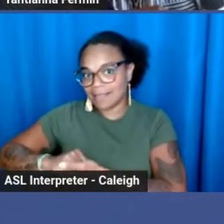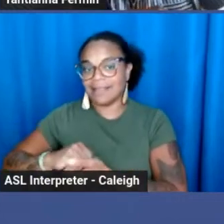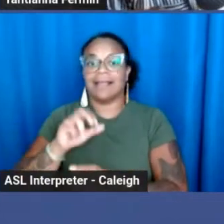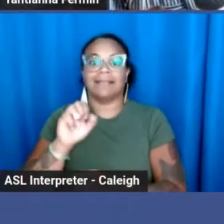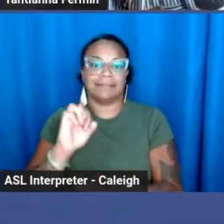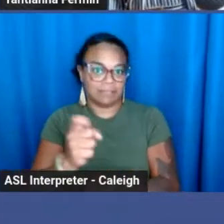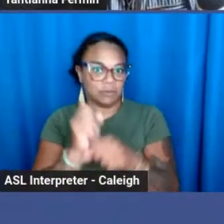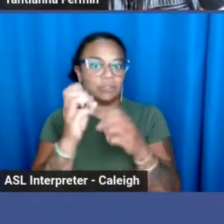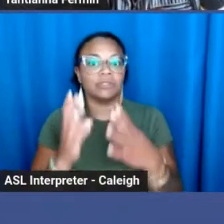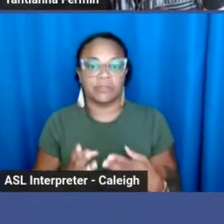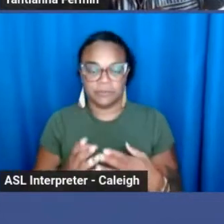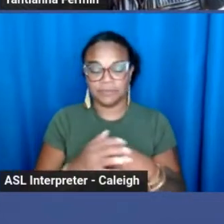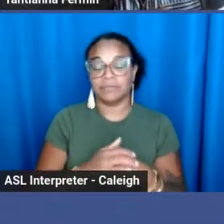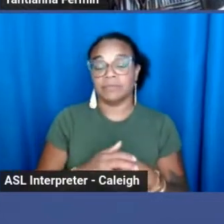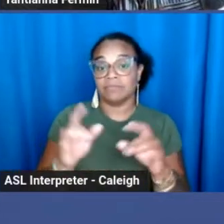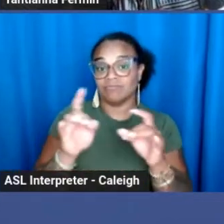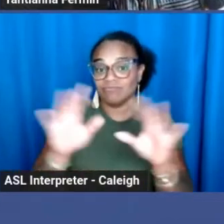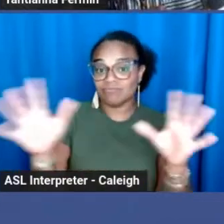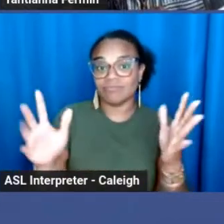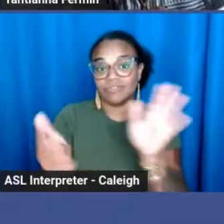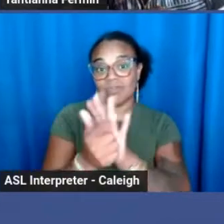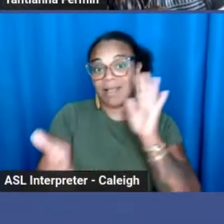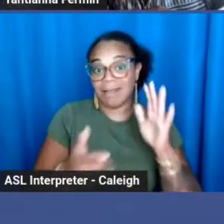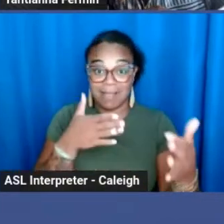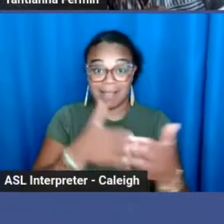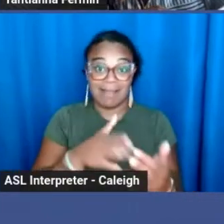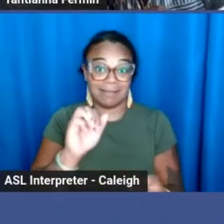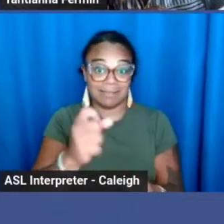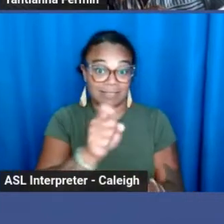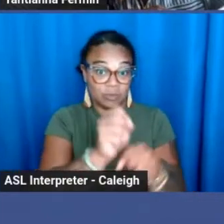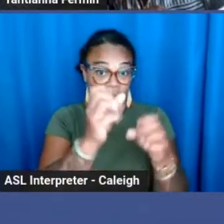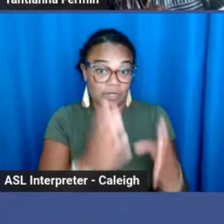Violent crimes against sex workers go unreported,